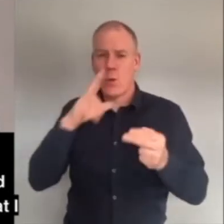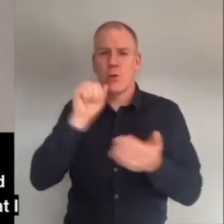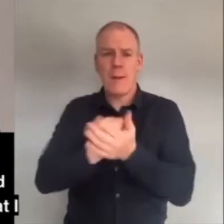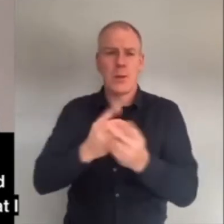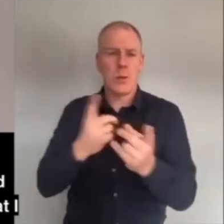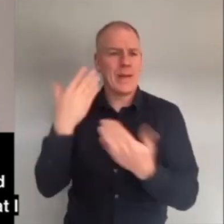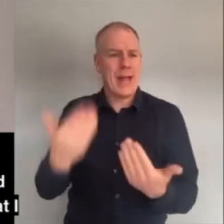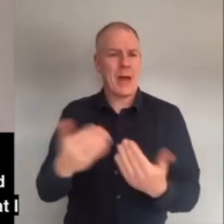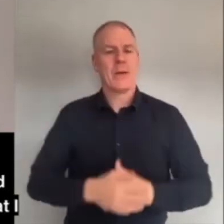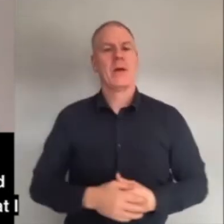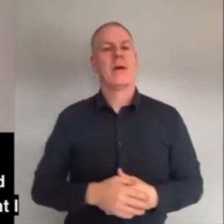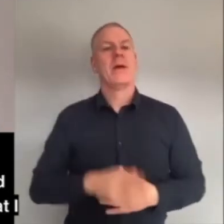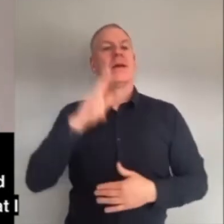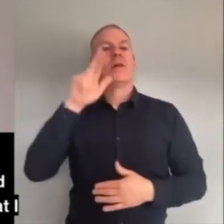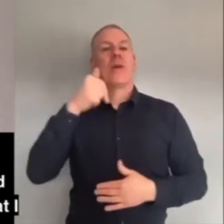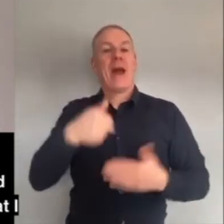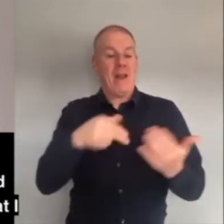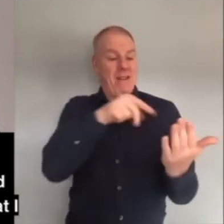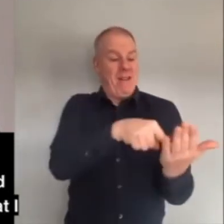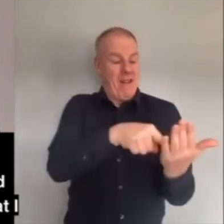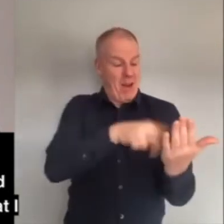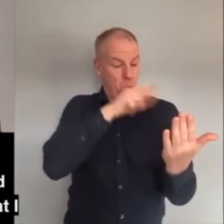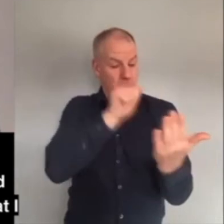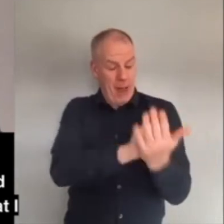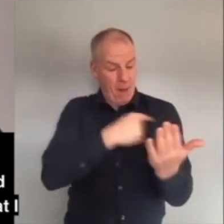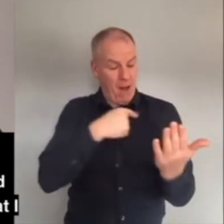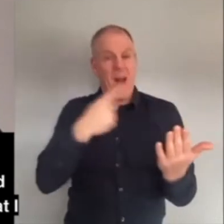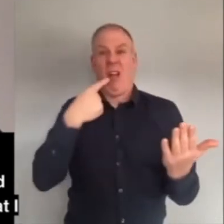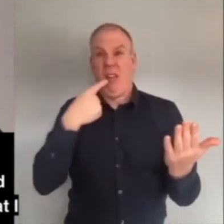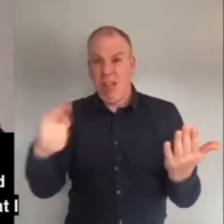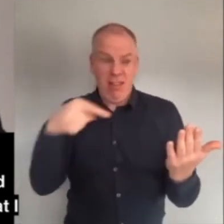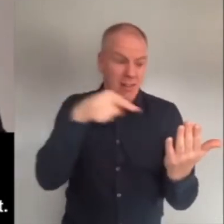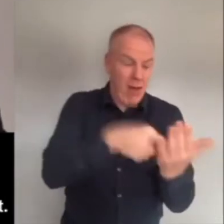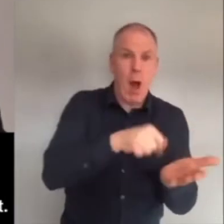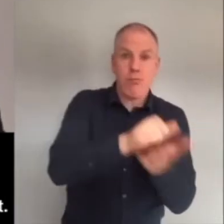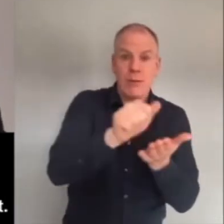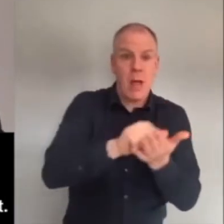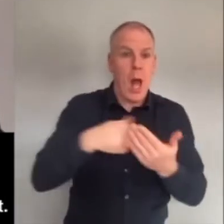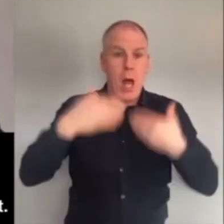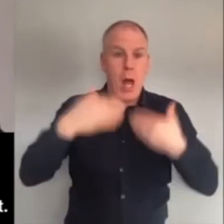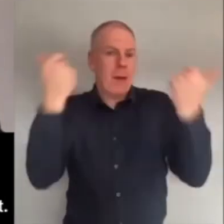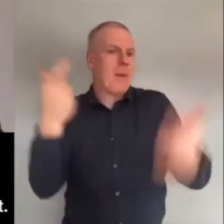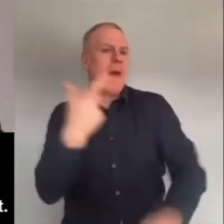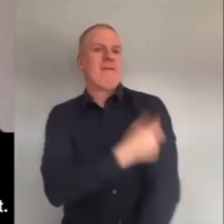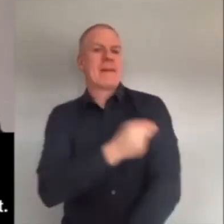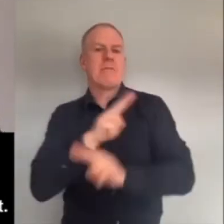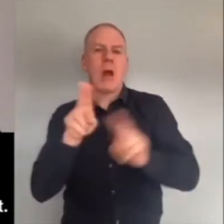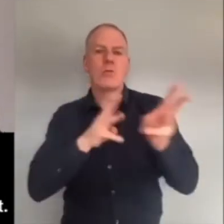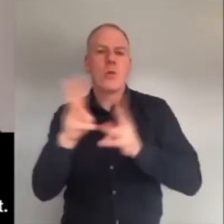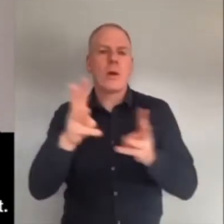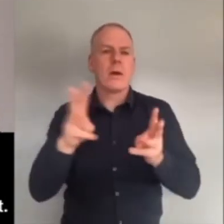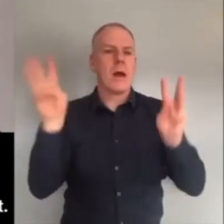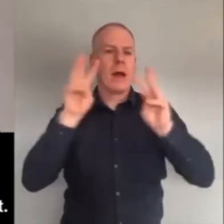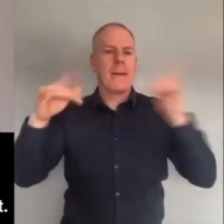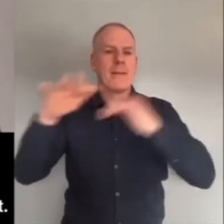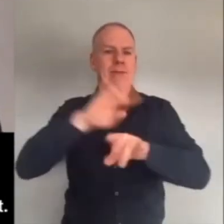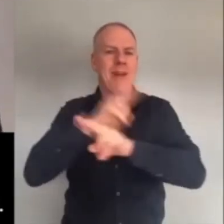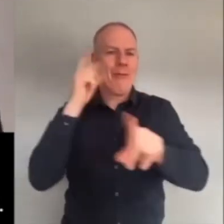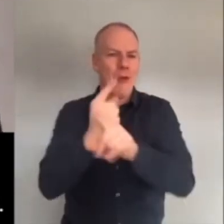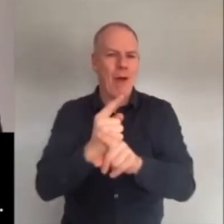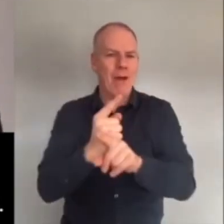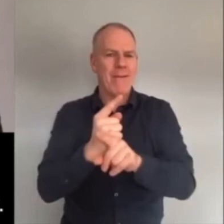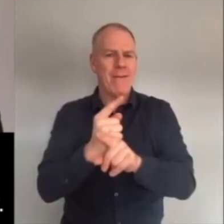You cannot come into our pages and make claims without any evidence that, I don't know, vaccines don't work or climate change doesn't exist.